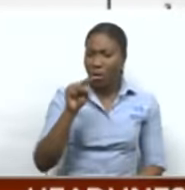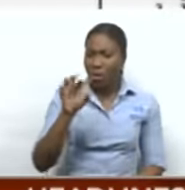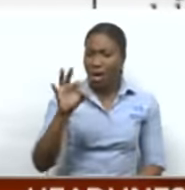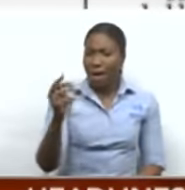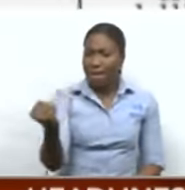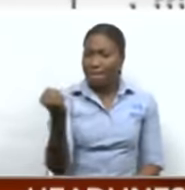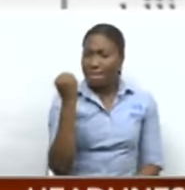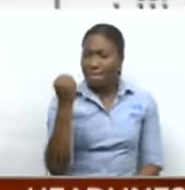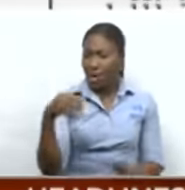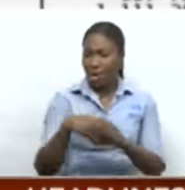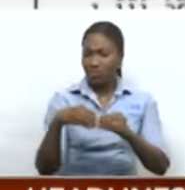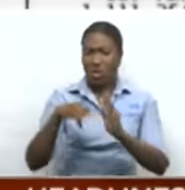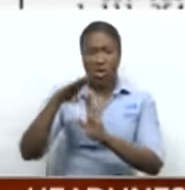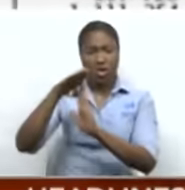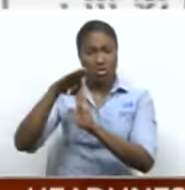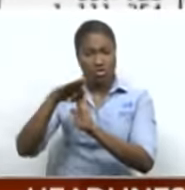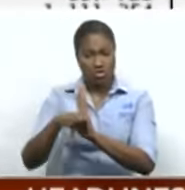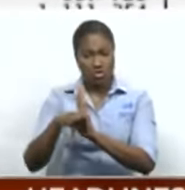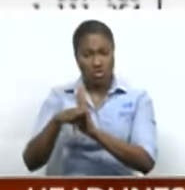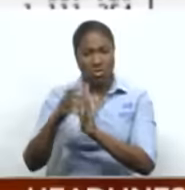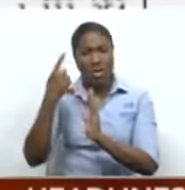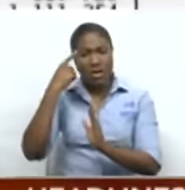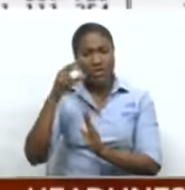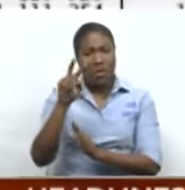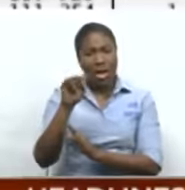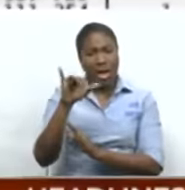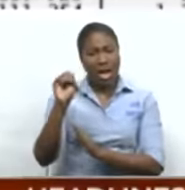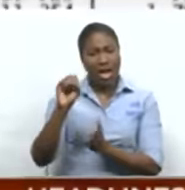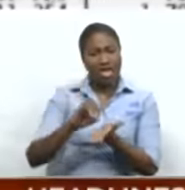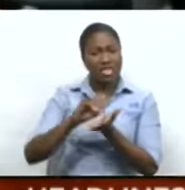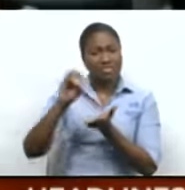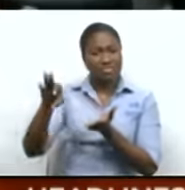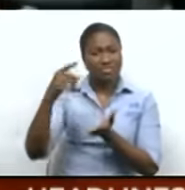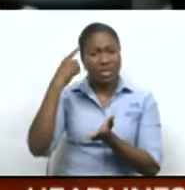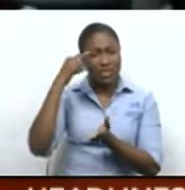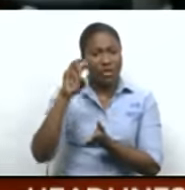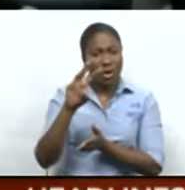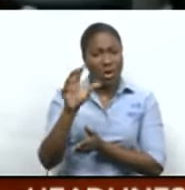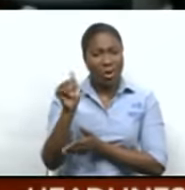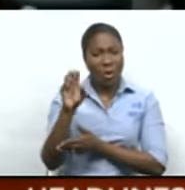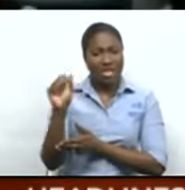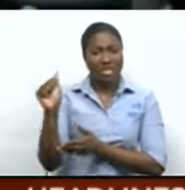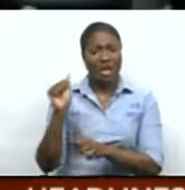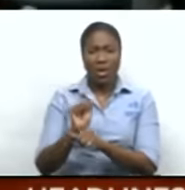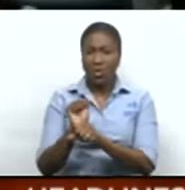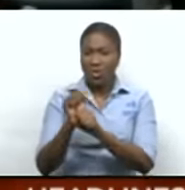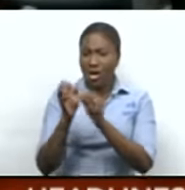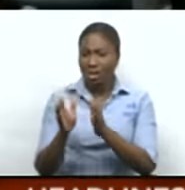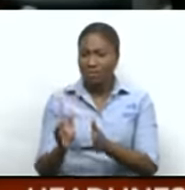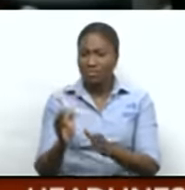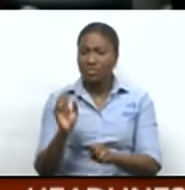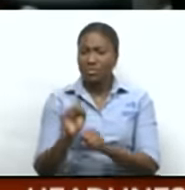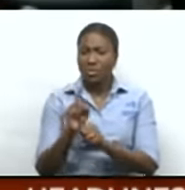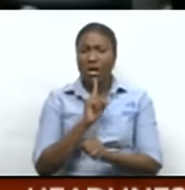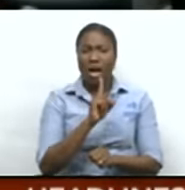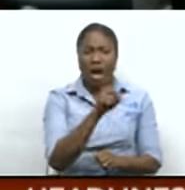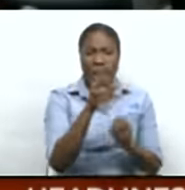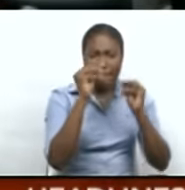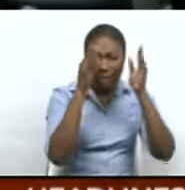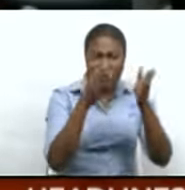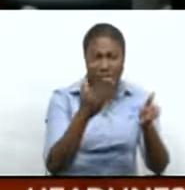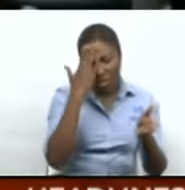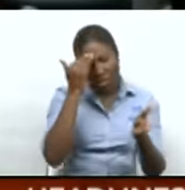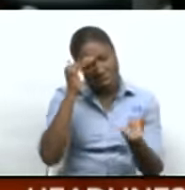for government's contribution to the NIS for WASA workers. MP Padarat asked Minister Marvin Gonzalez for an